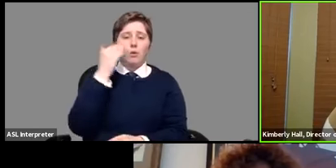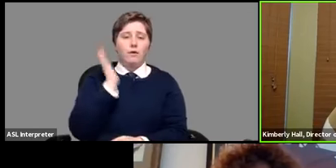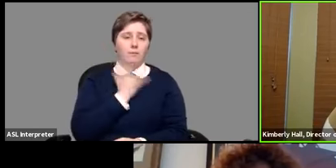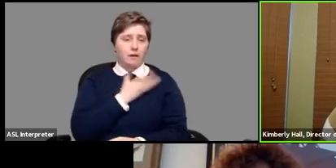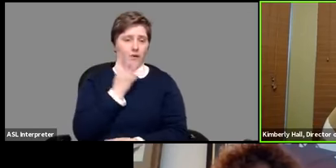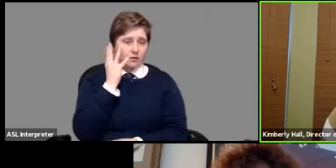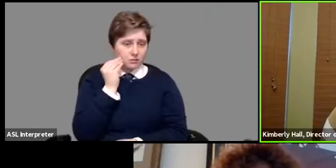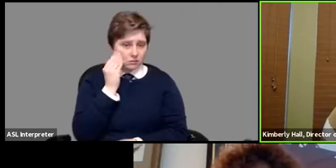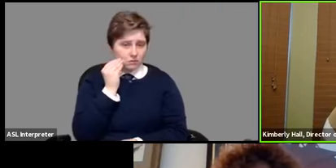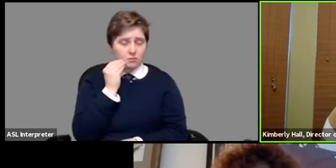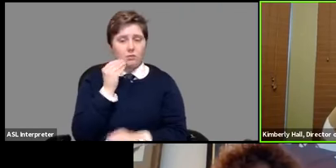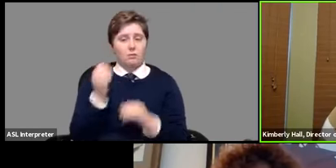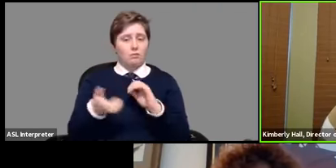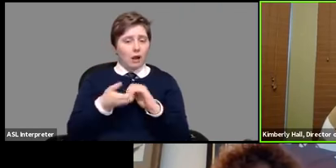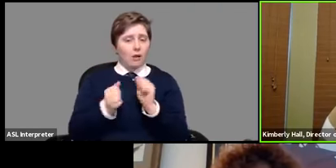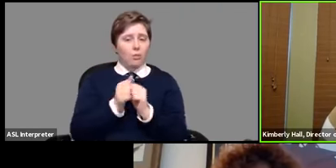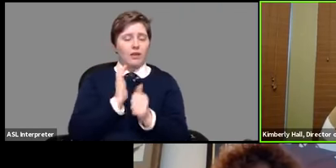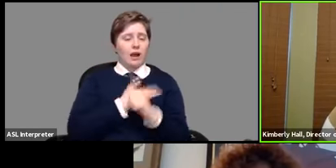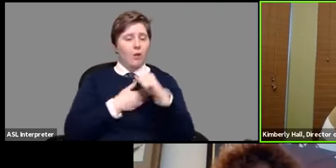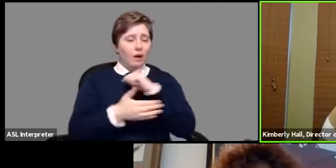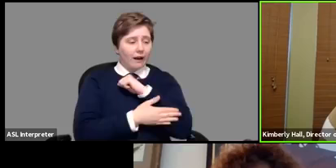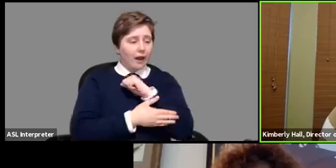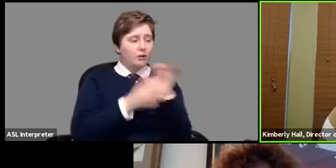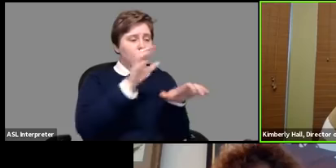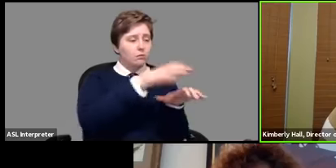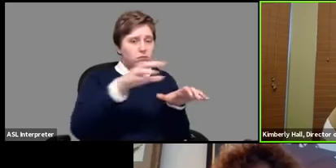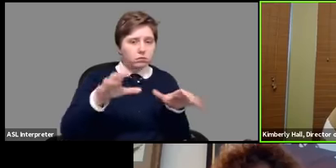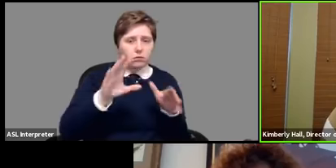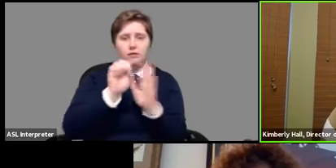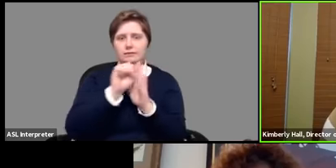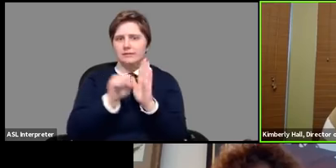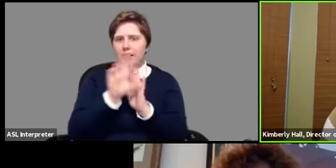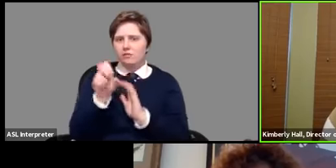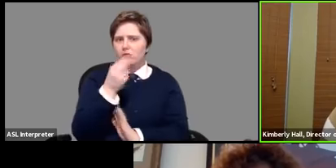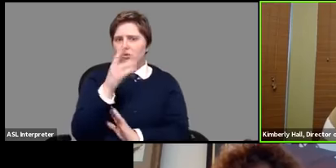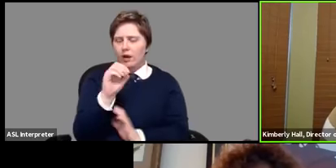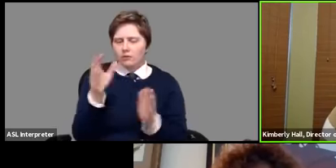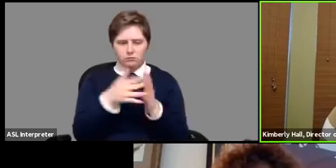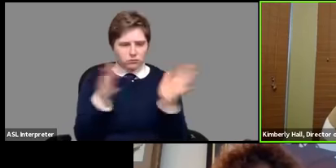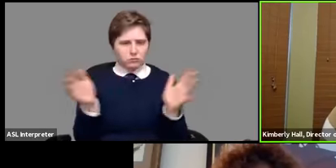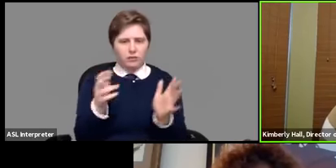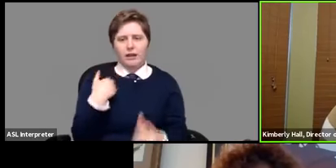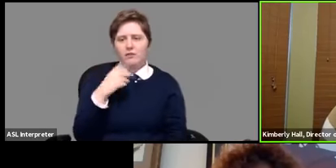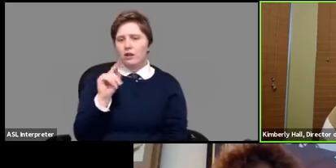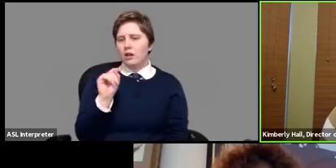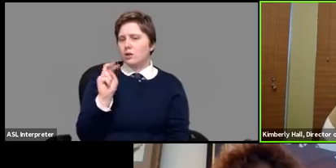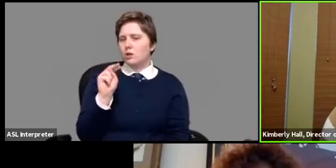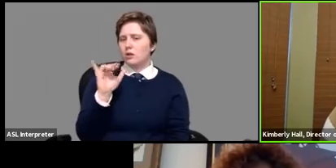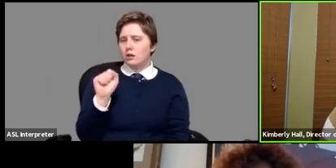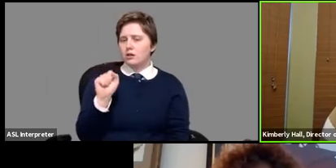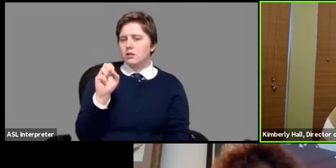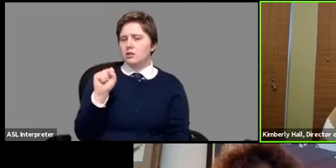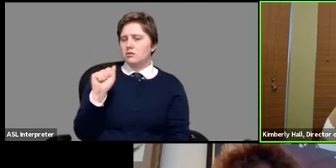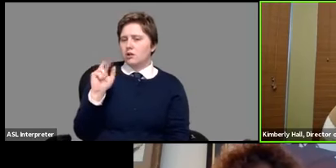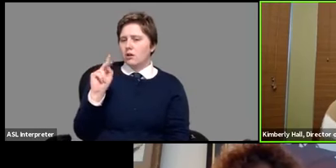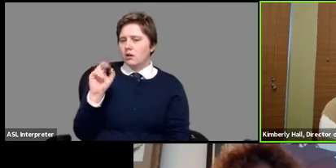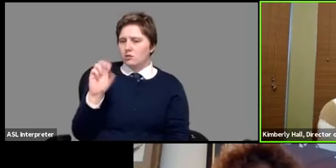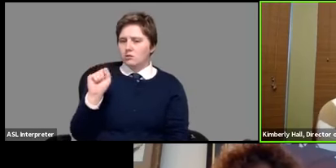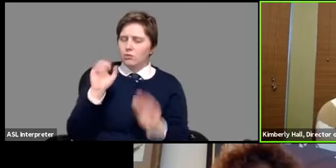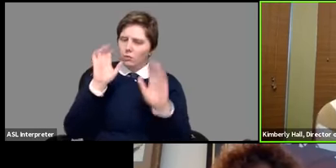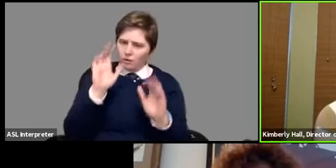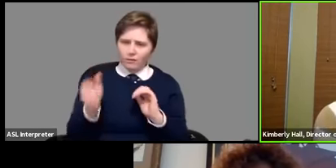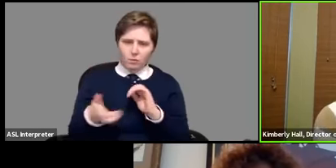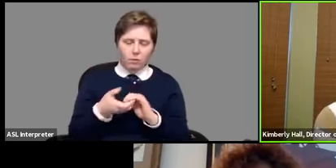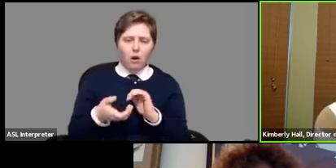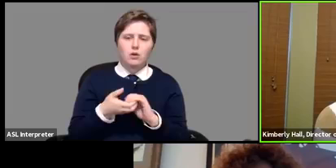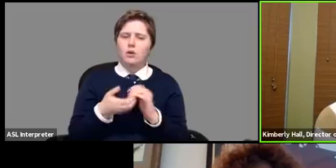in partnering with our counties all across the state and we have uh tanya saunders here who's a wonderful partner with the lucas